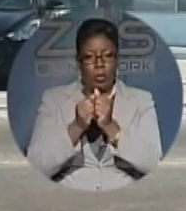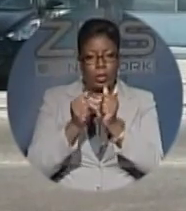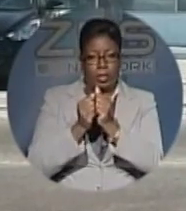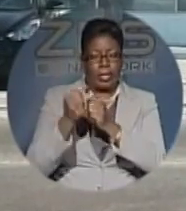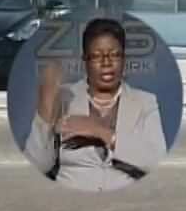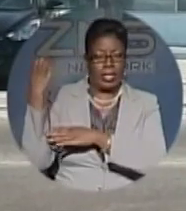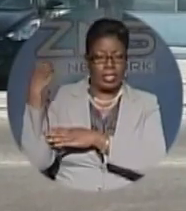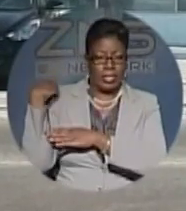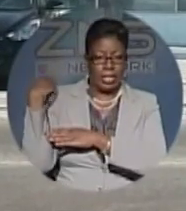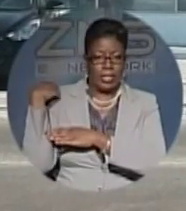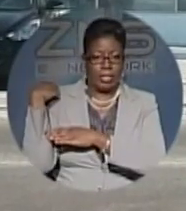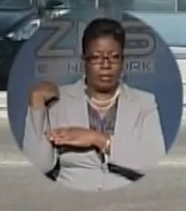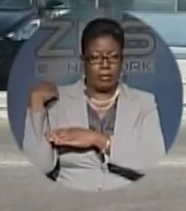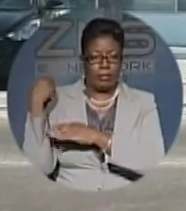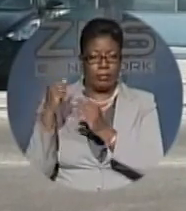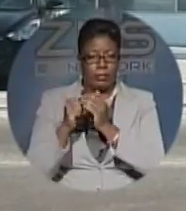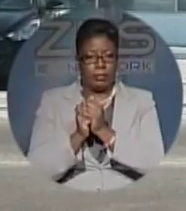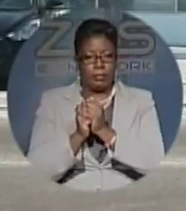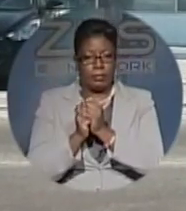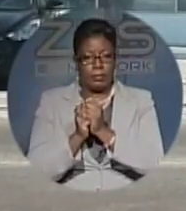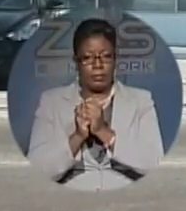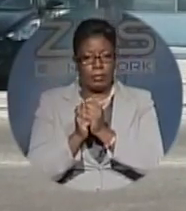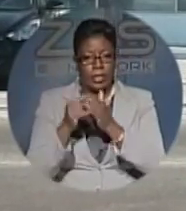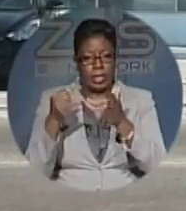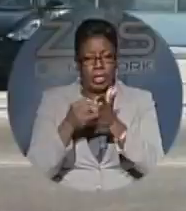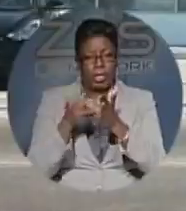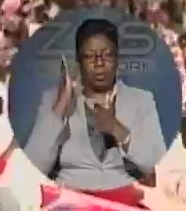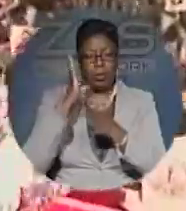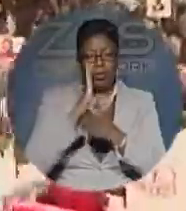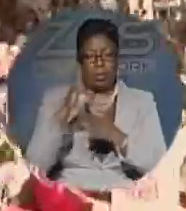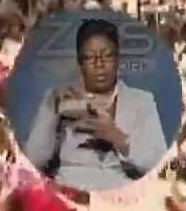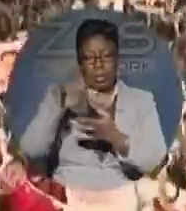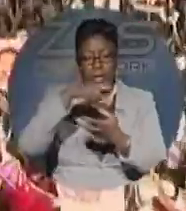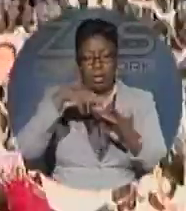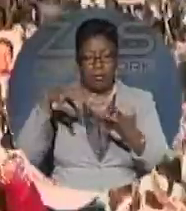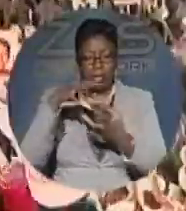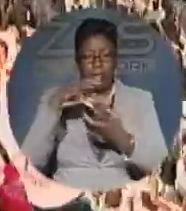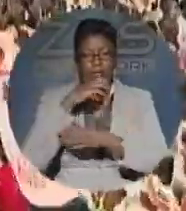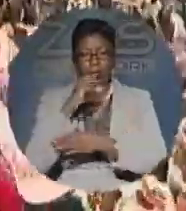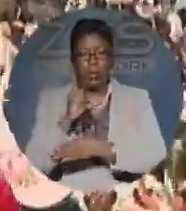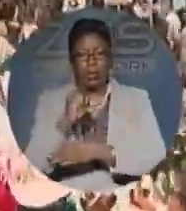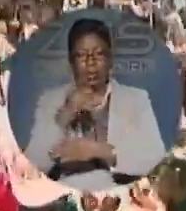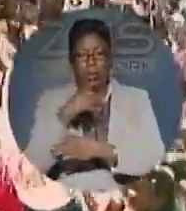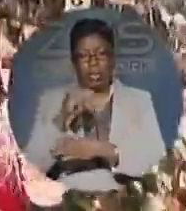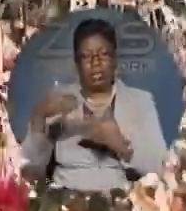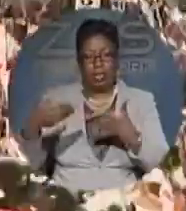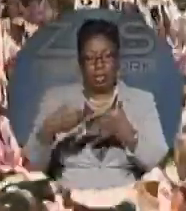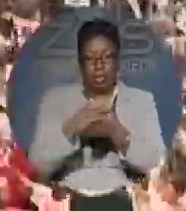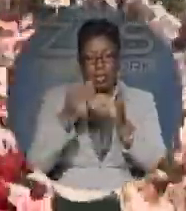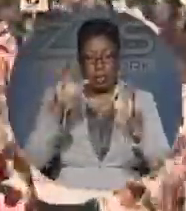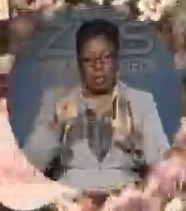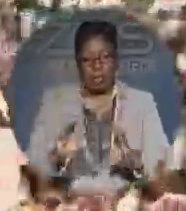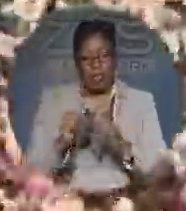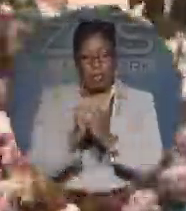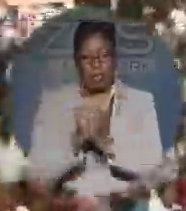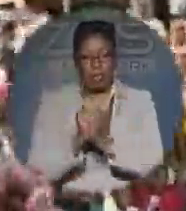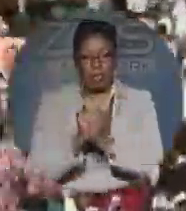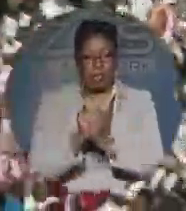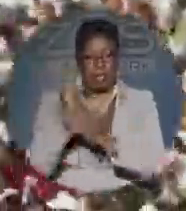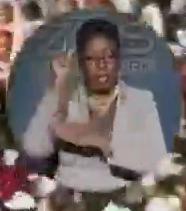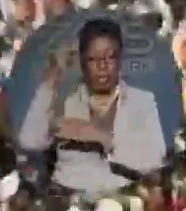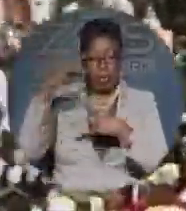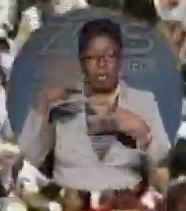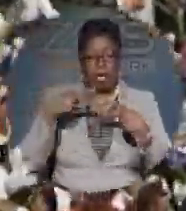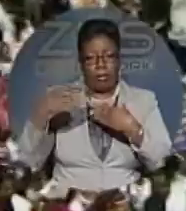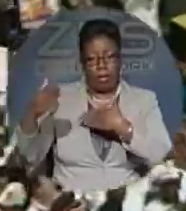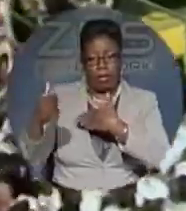and by all indications, it will be a mix of the old and new. The governing party has apparently kept its list of candidates a